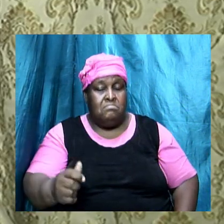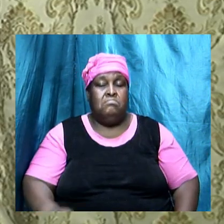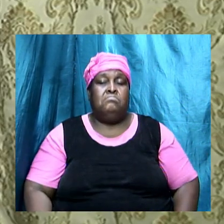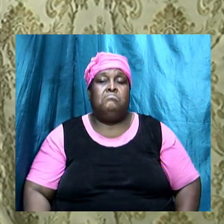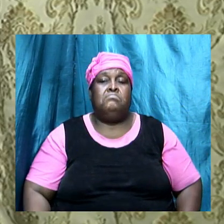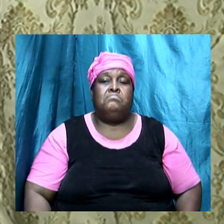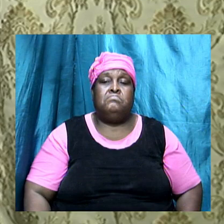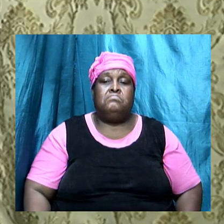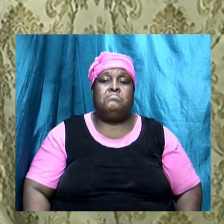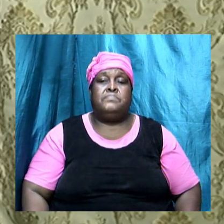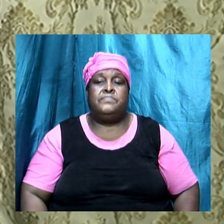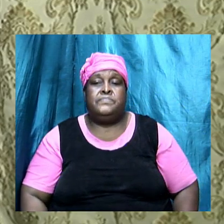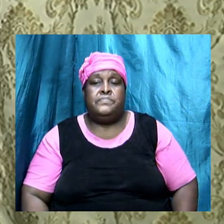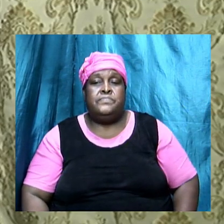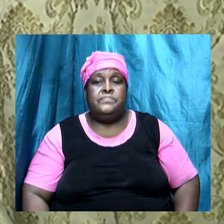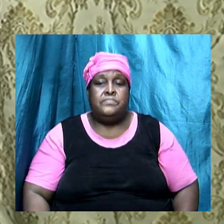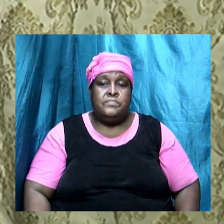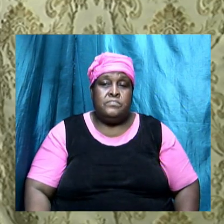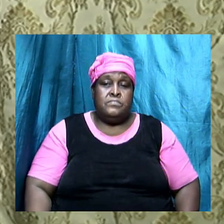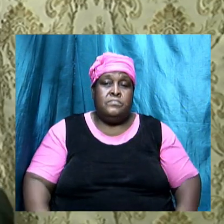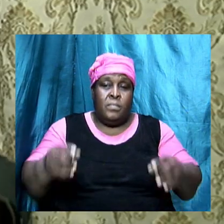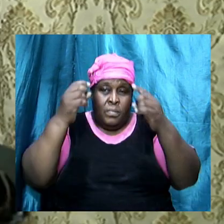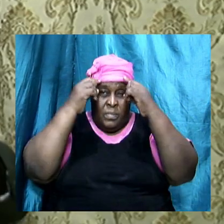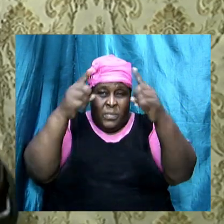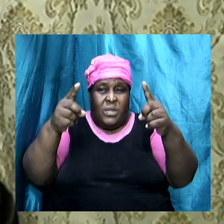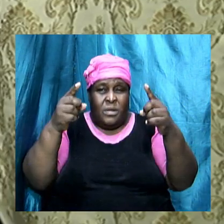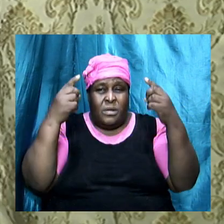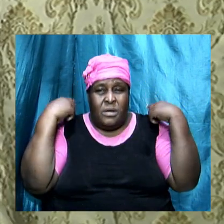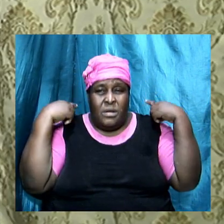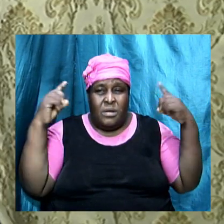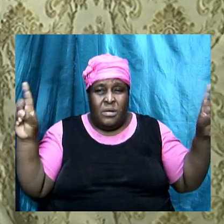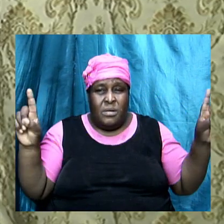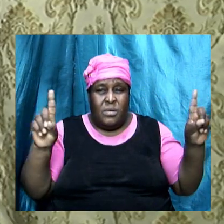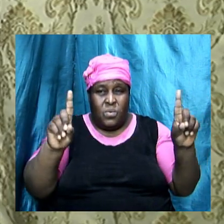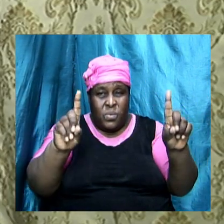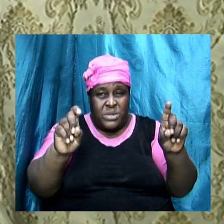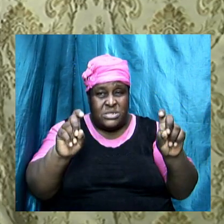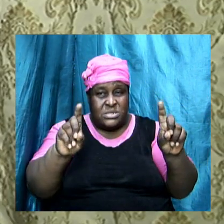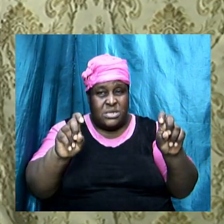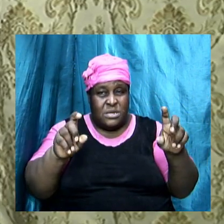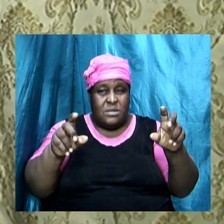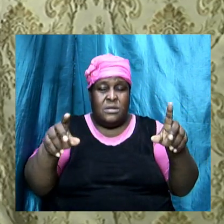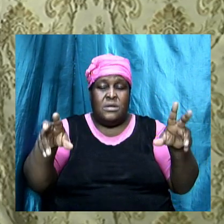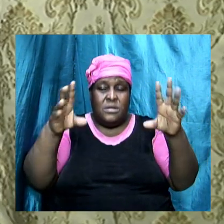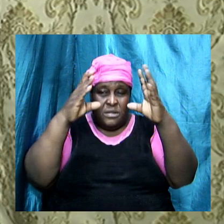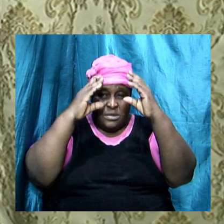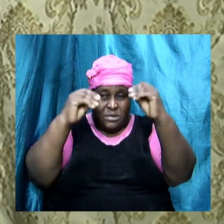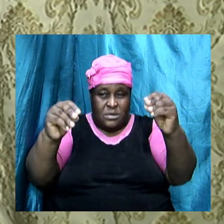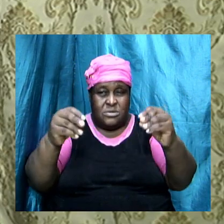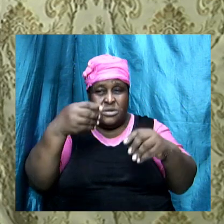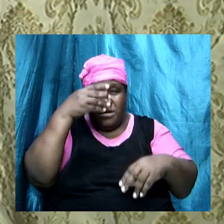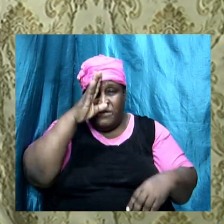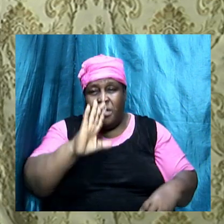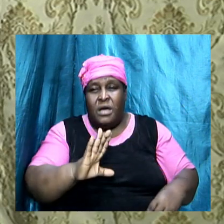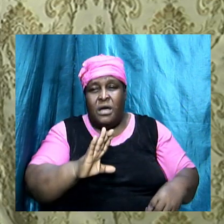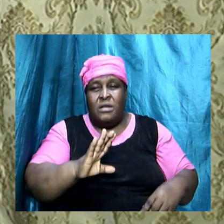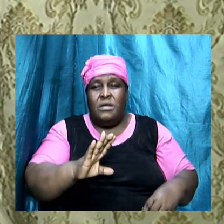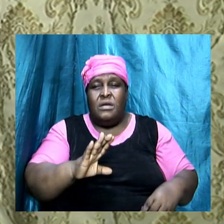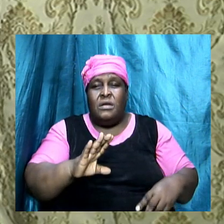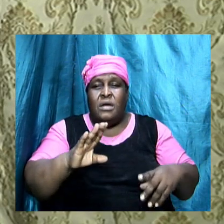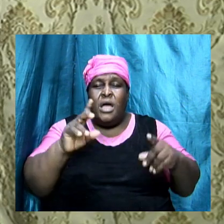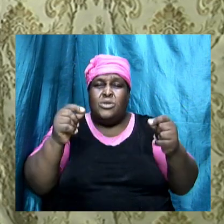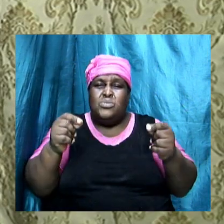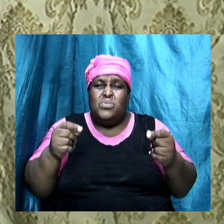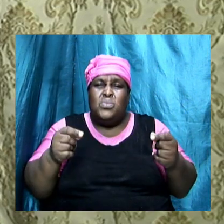of demons is that they question the teachings of God and substitute their own teachings.